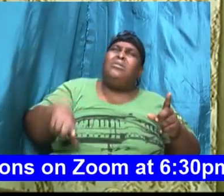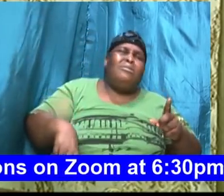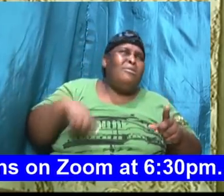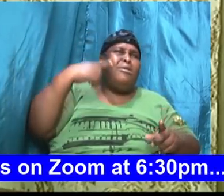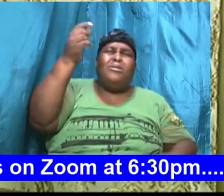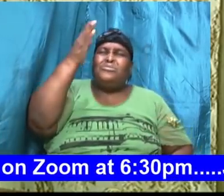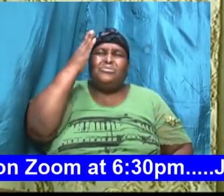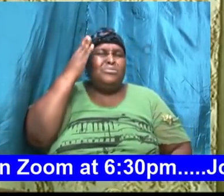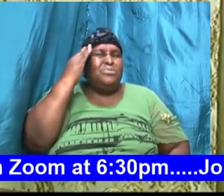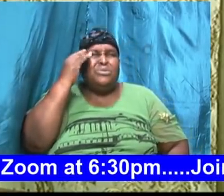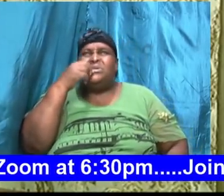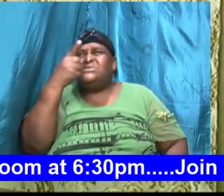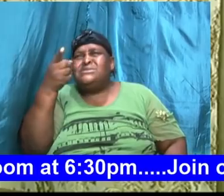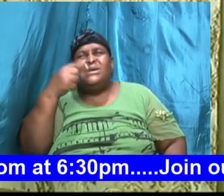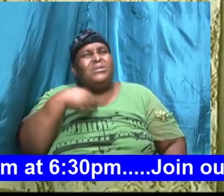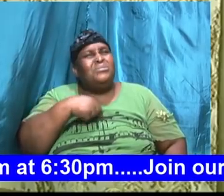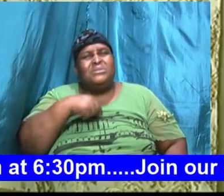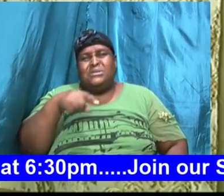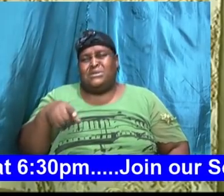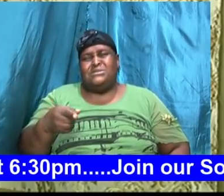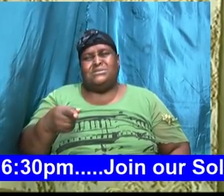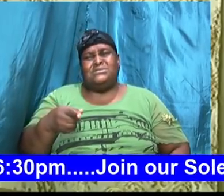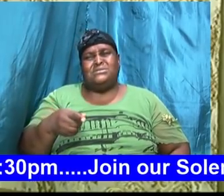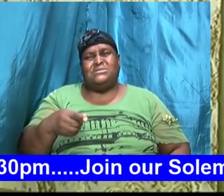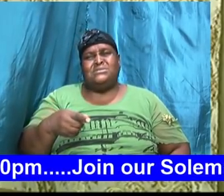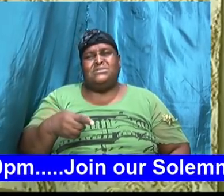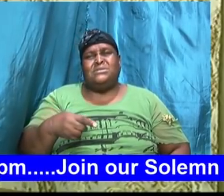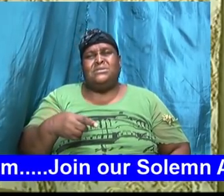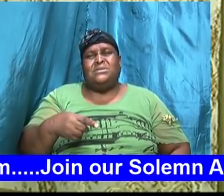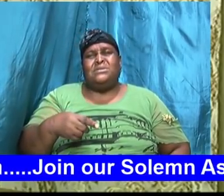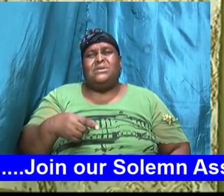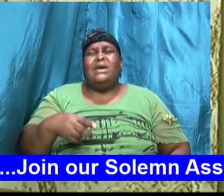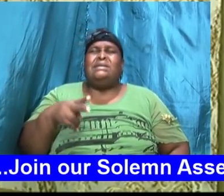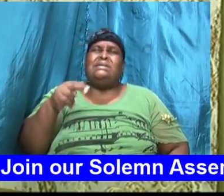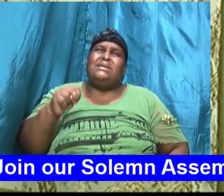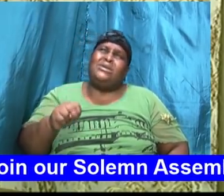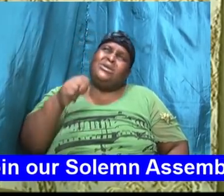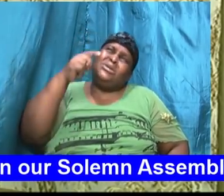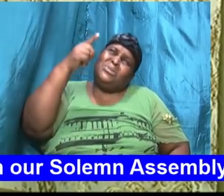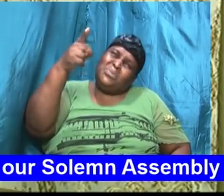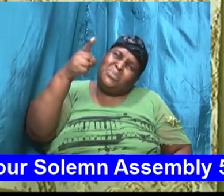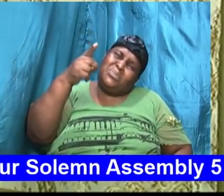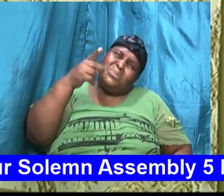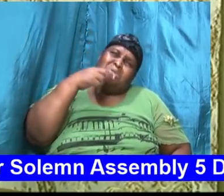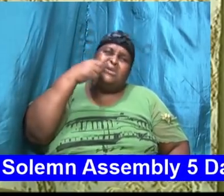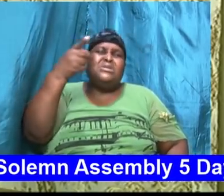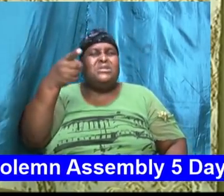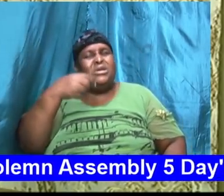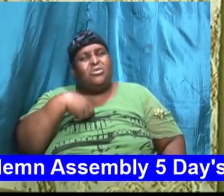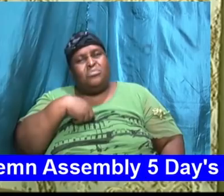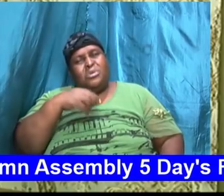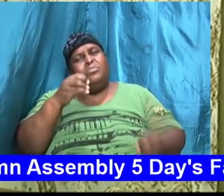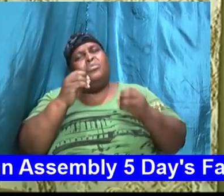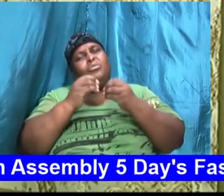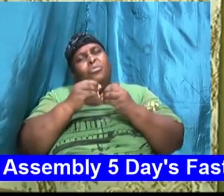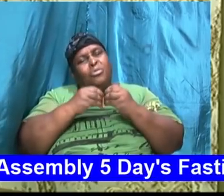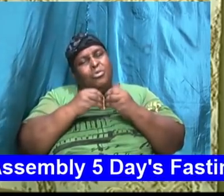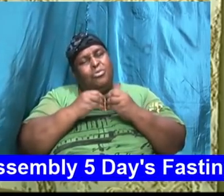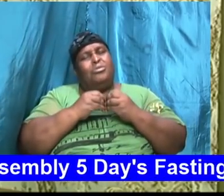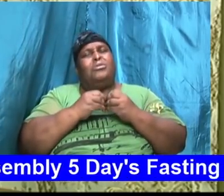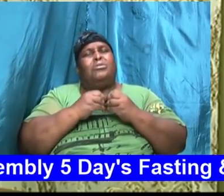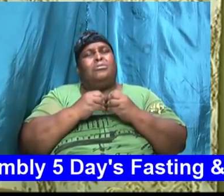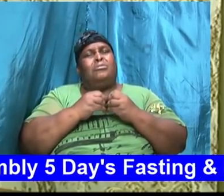tell me this but guess what happened I need you to tell me a little bit more hallelujah